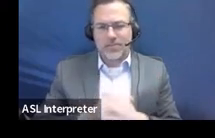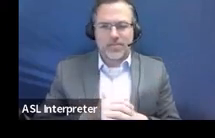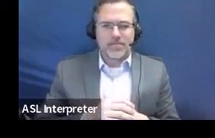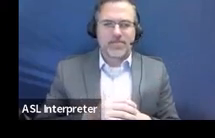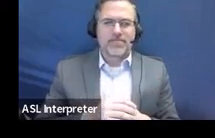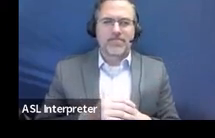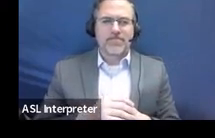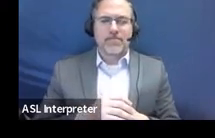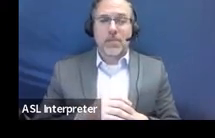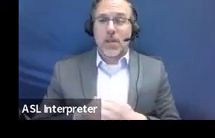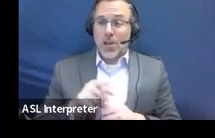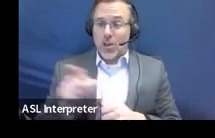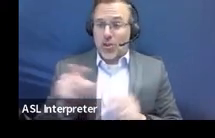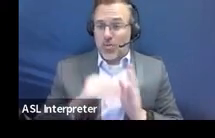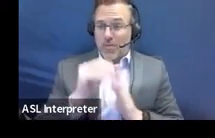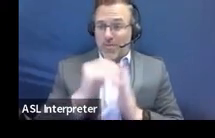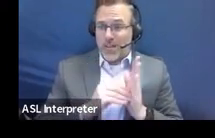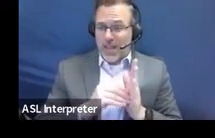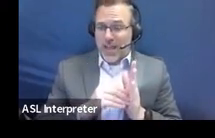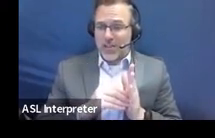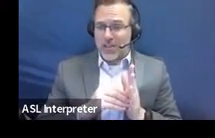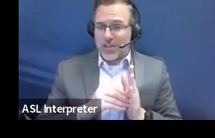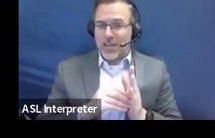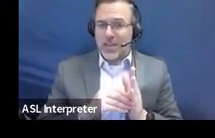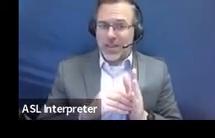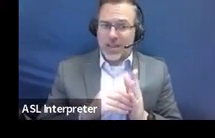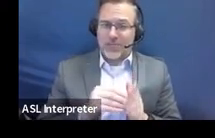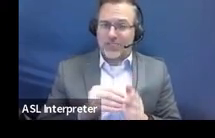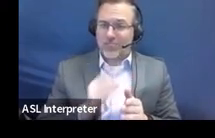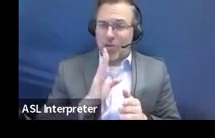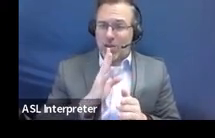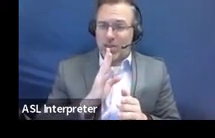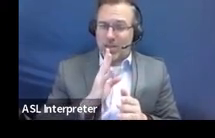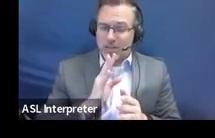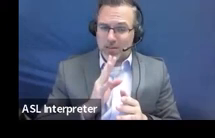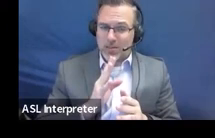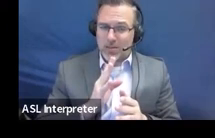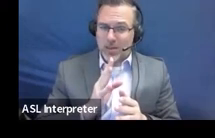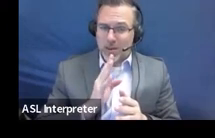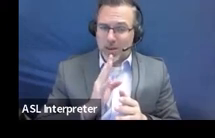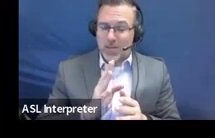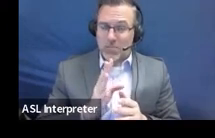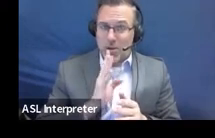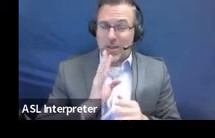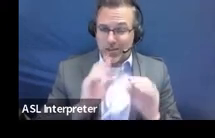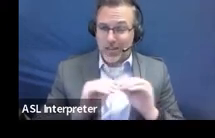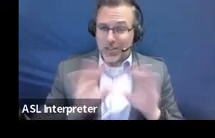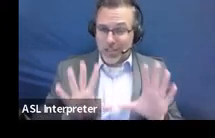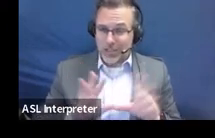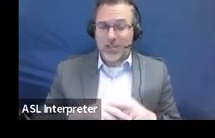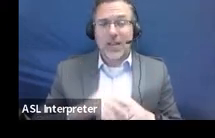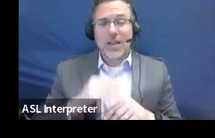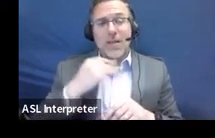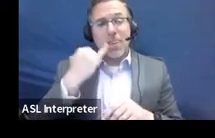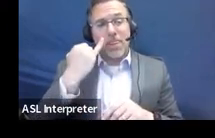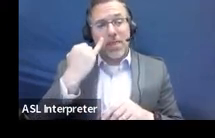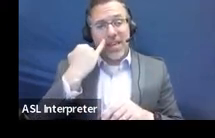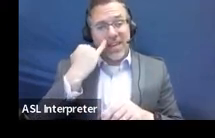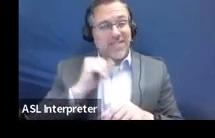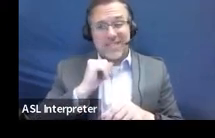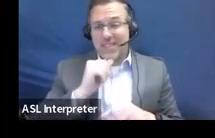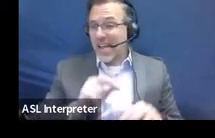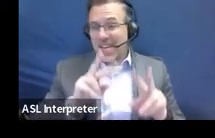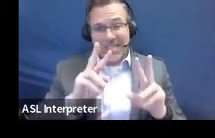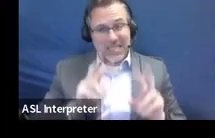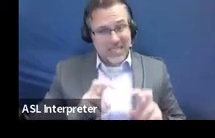the articulation severity rating scale, if you're not, if this was not assessed, then